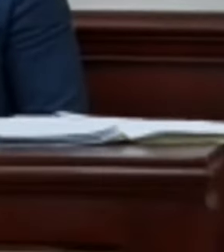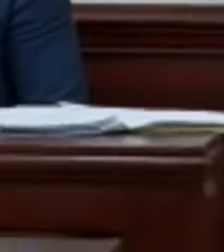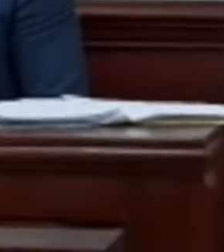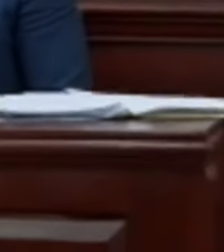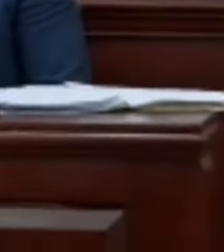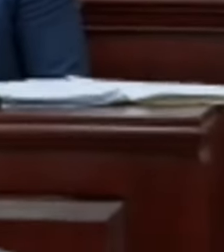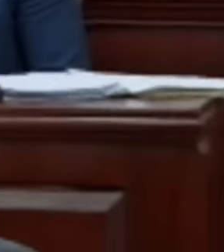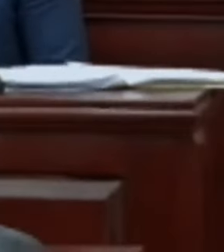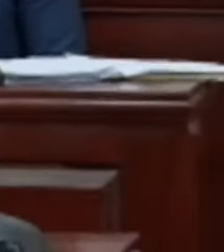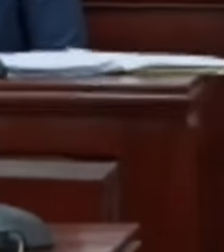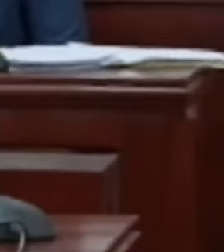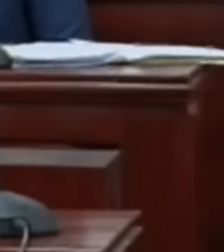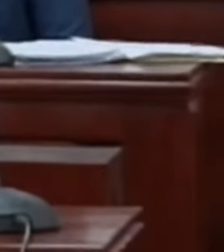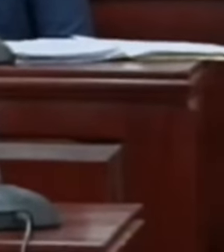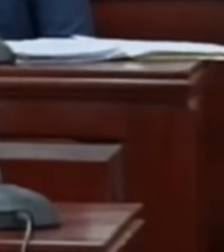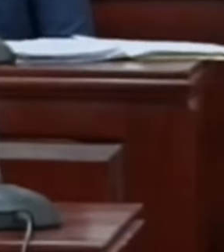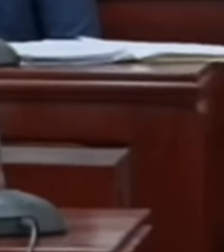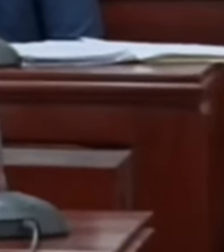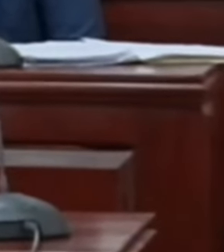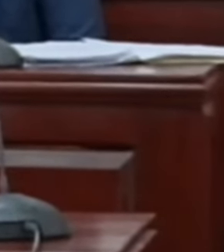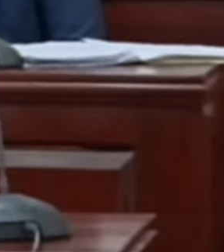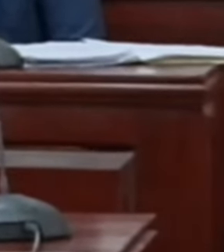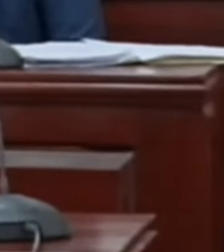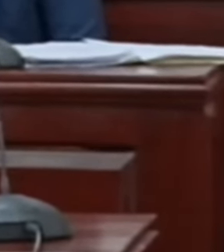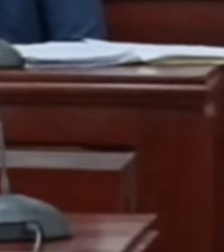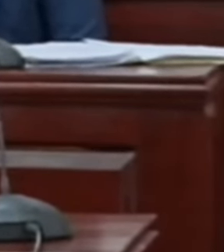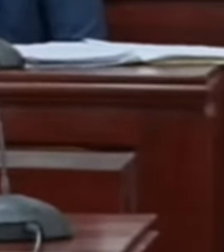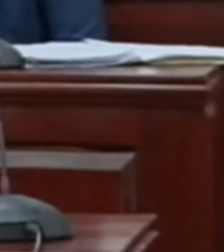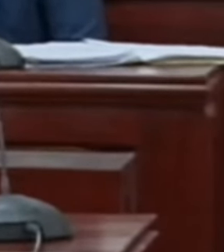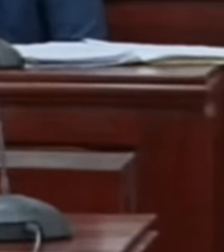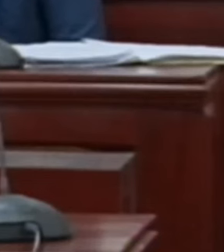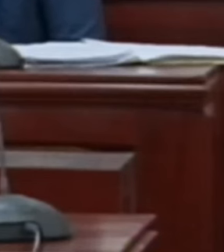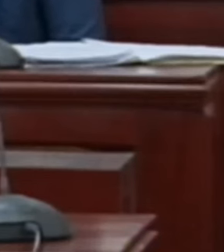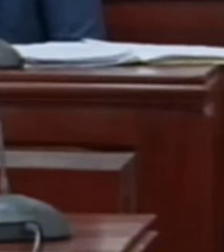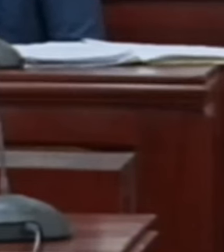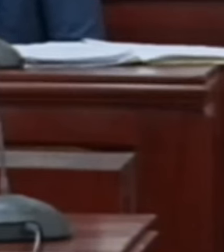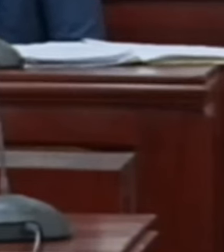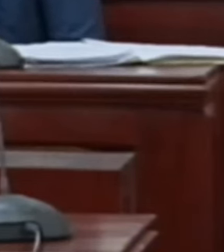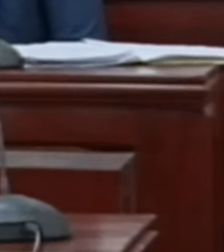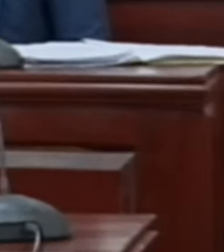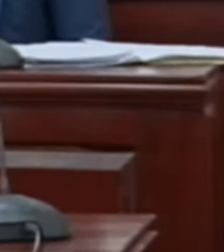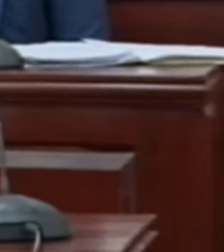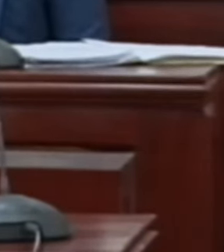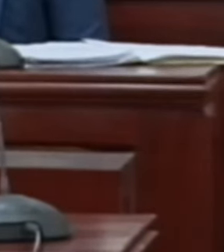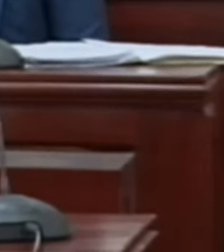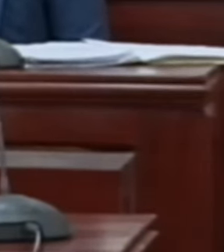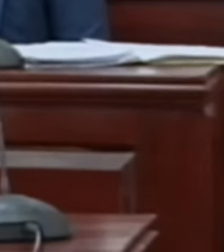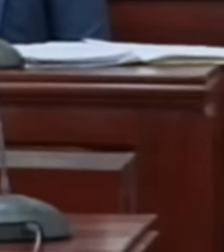so it should read a member who is an attorney at law of at least seven years standing